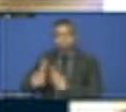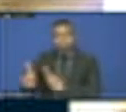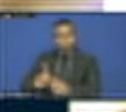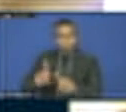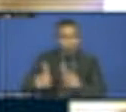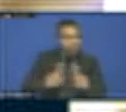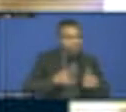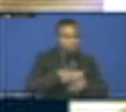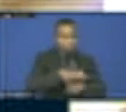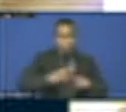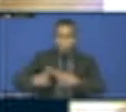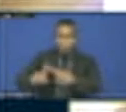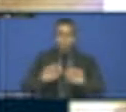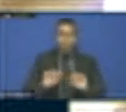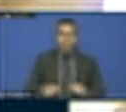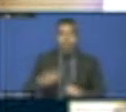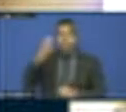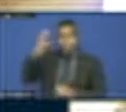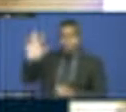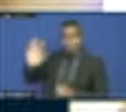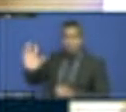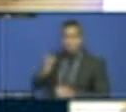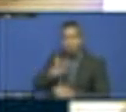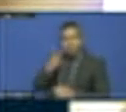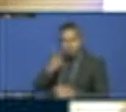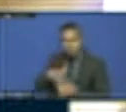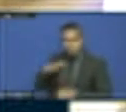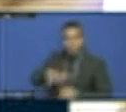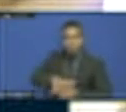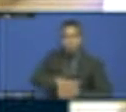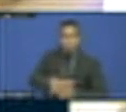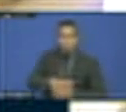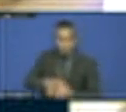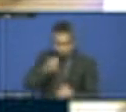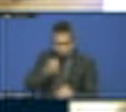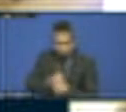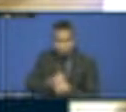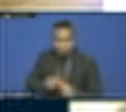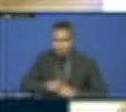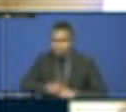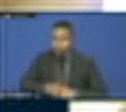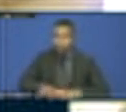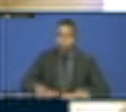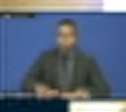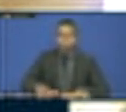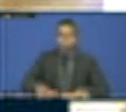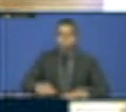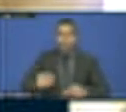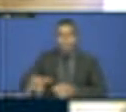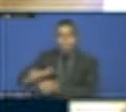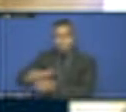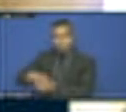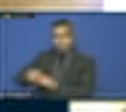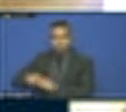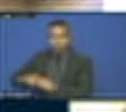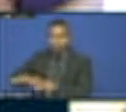at the local level. Because if we do that at the local level, communities' issues are solved and resolved, then collectively